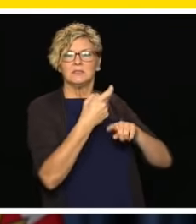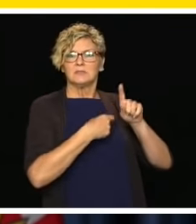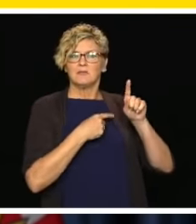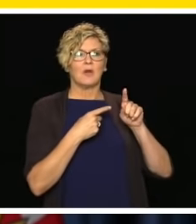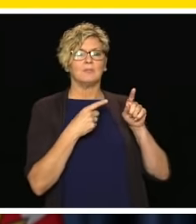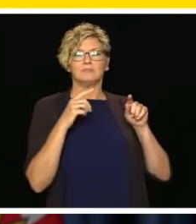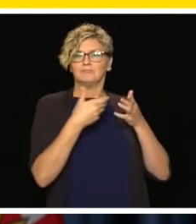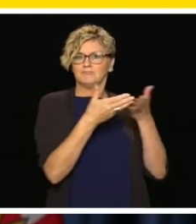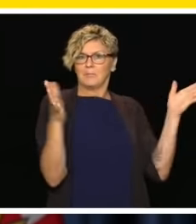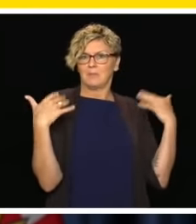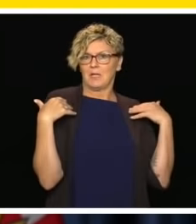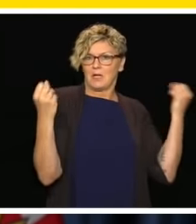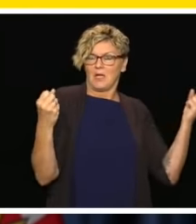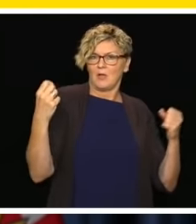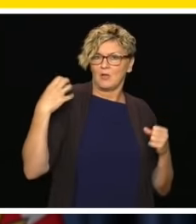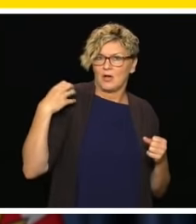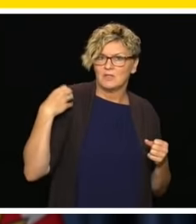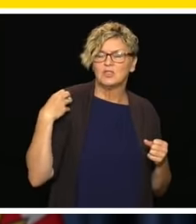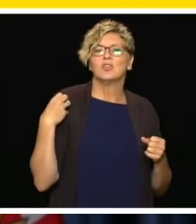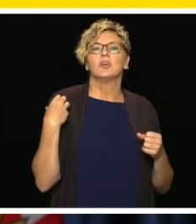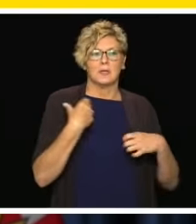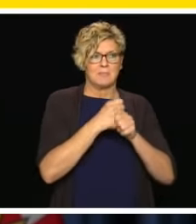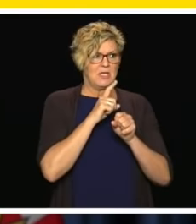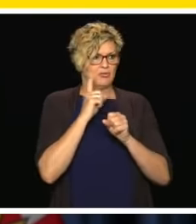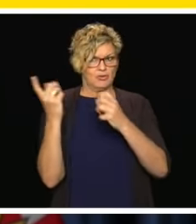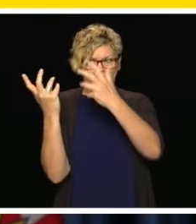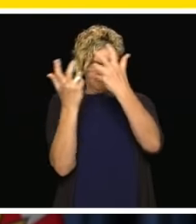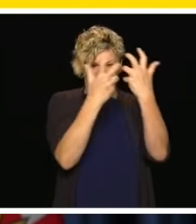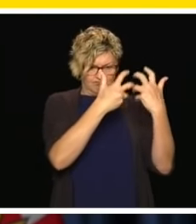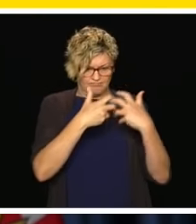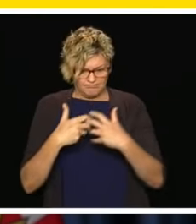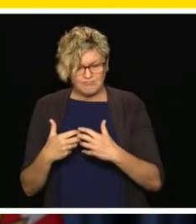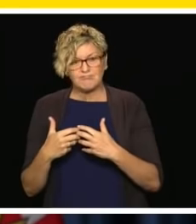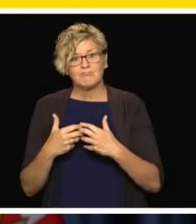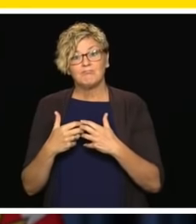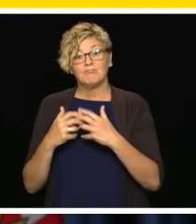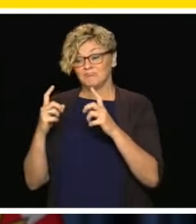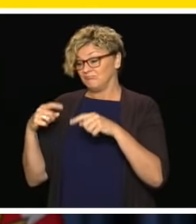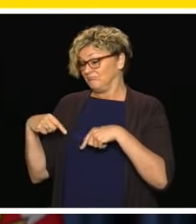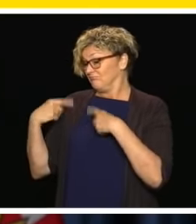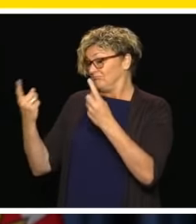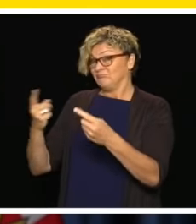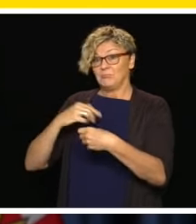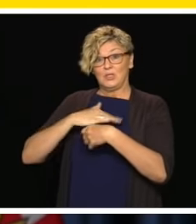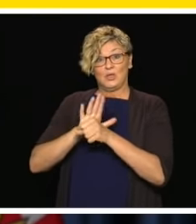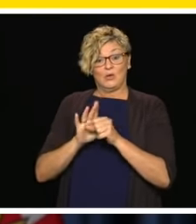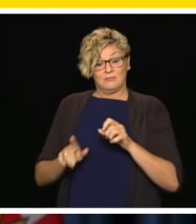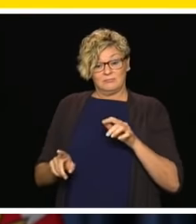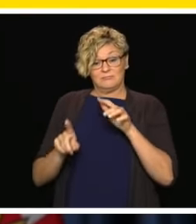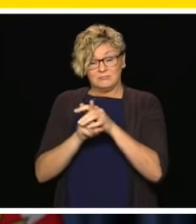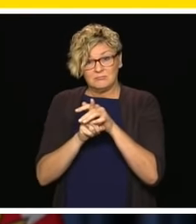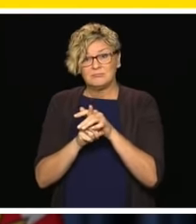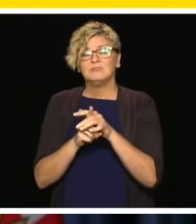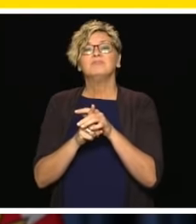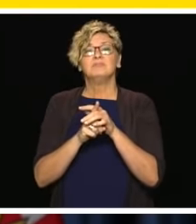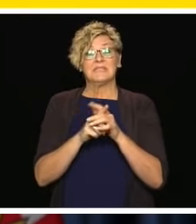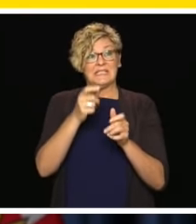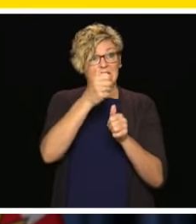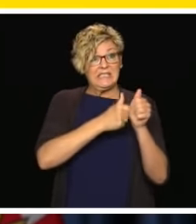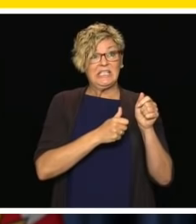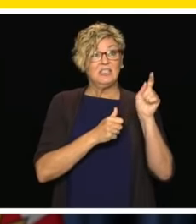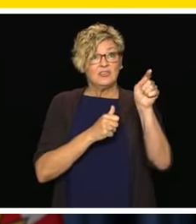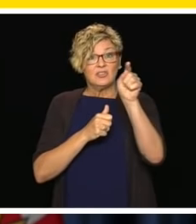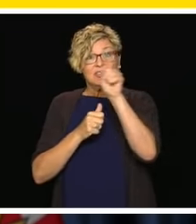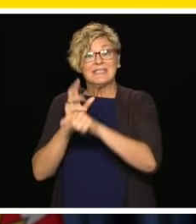and measured way with strict health and safety measures in place. From the start of this pandemic, have worked closely with the 60 public school